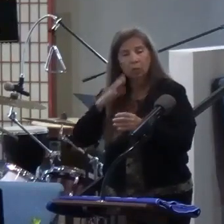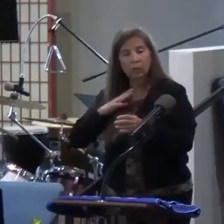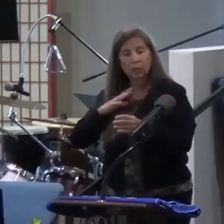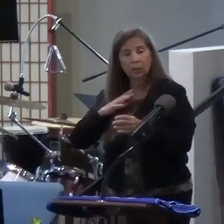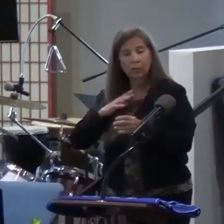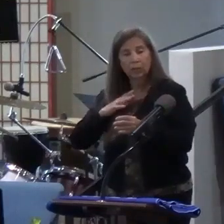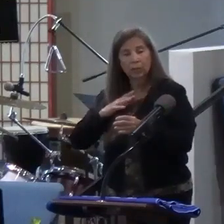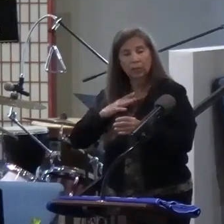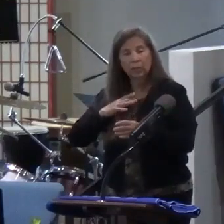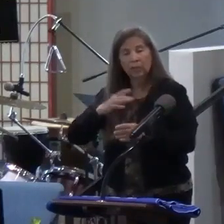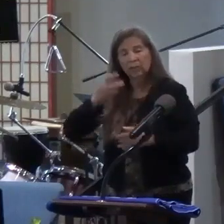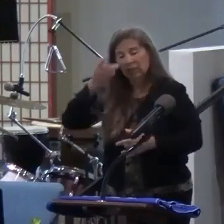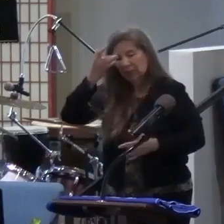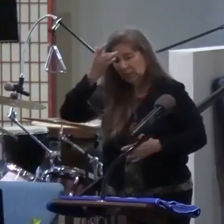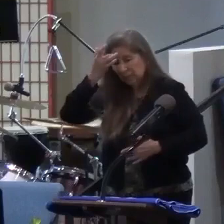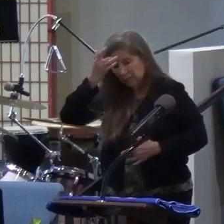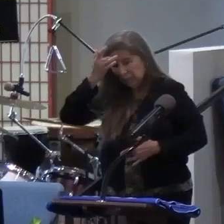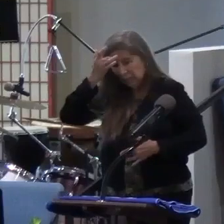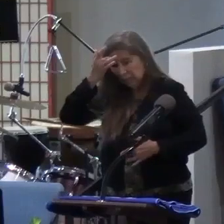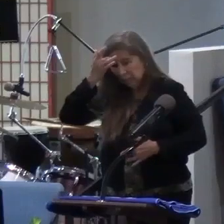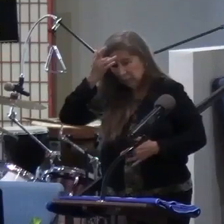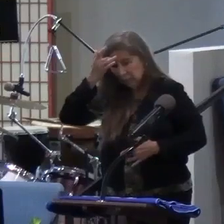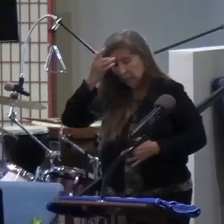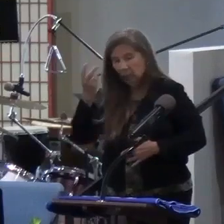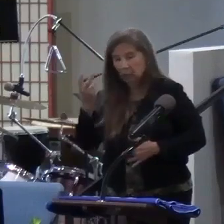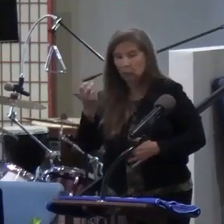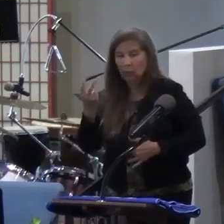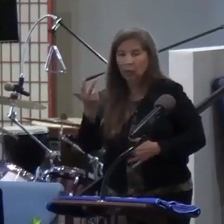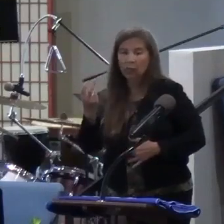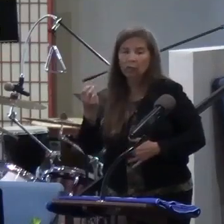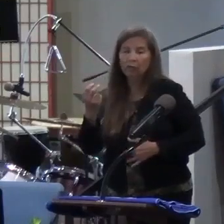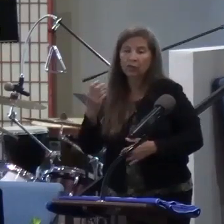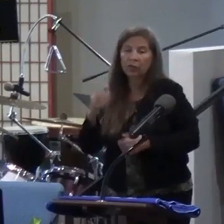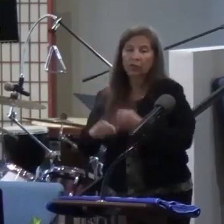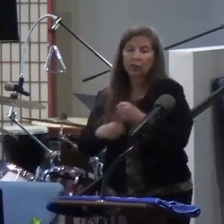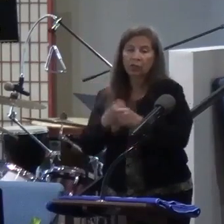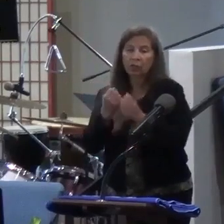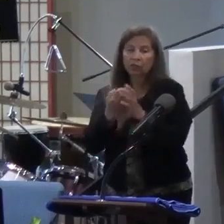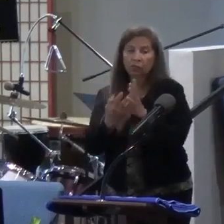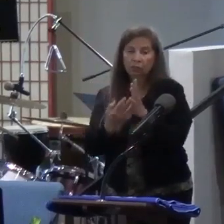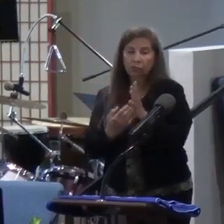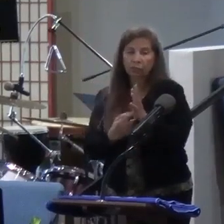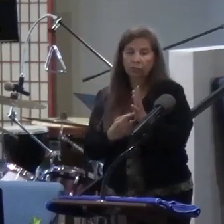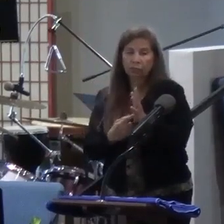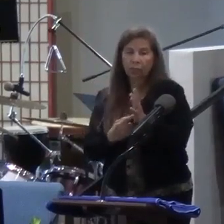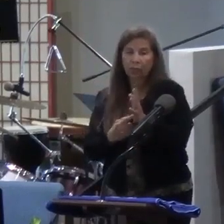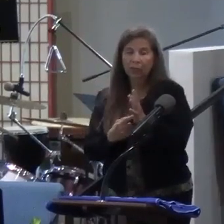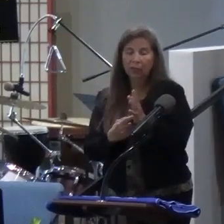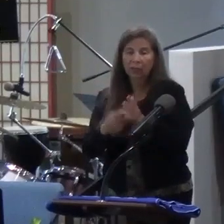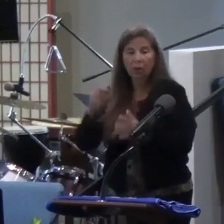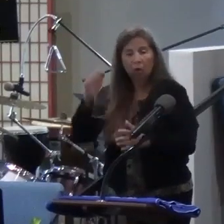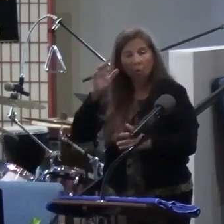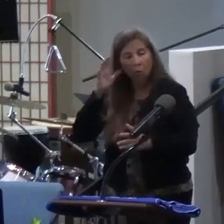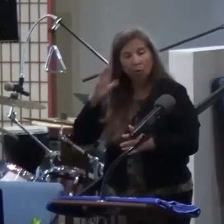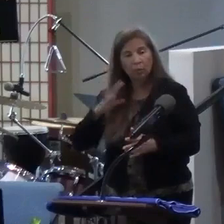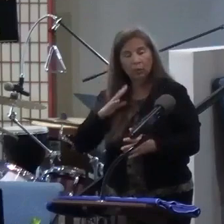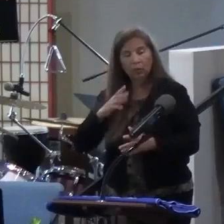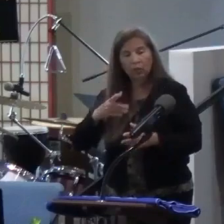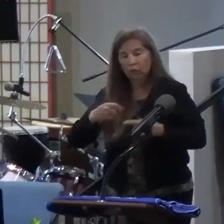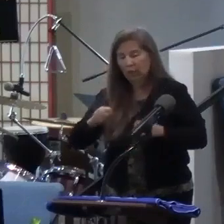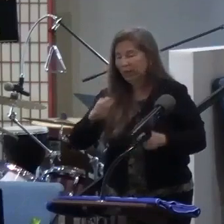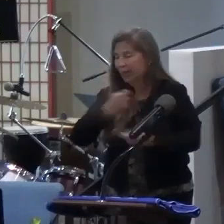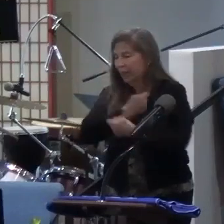been diseased and broken inside for 12 years with an issue of blood? A woman who had tried